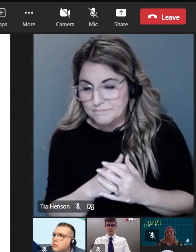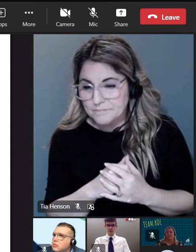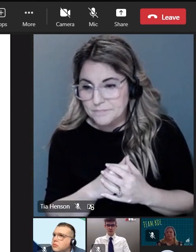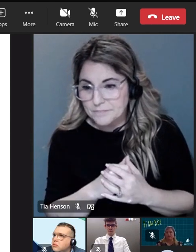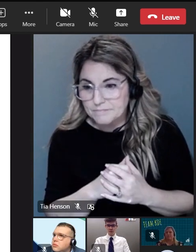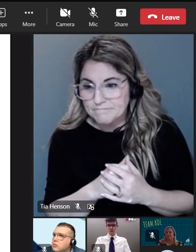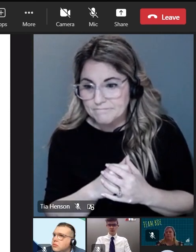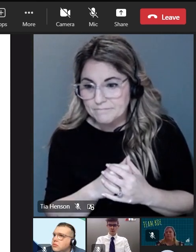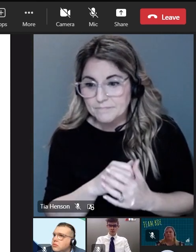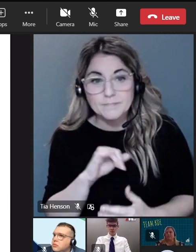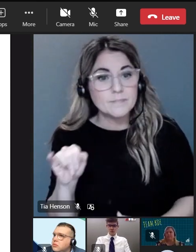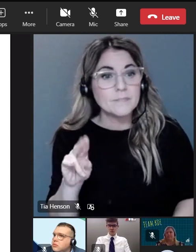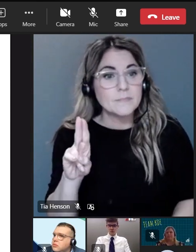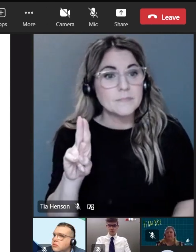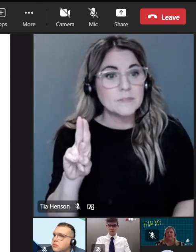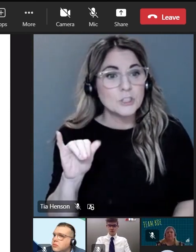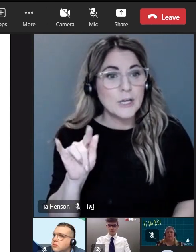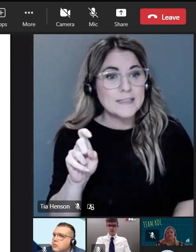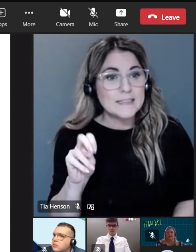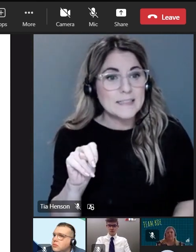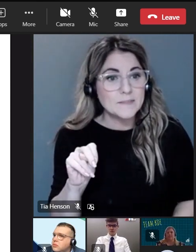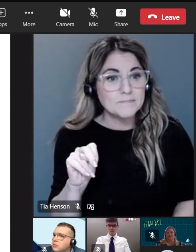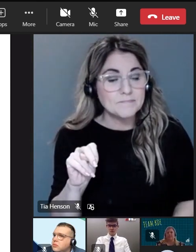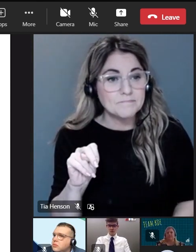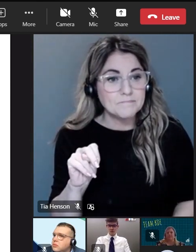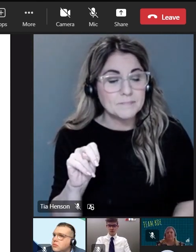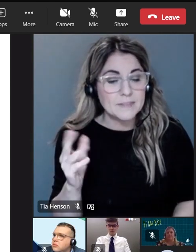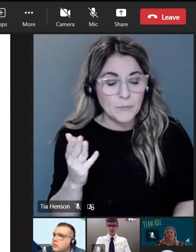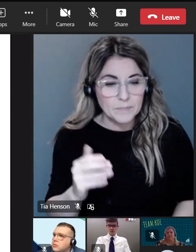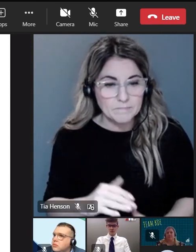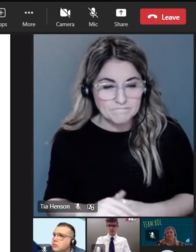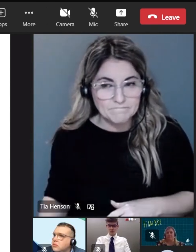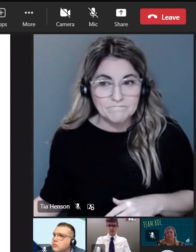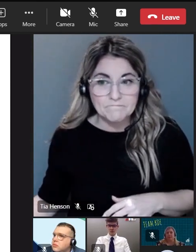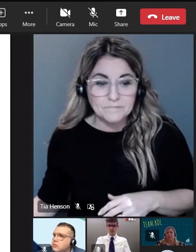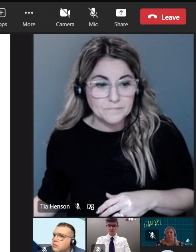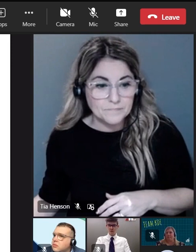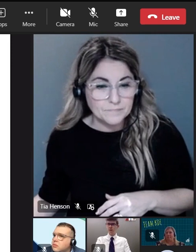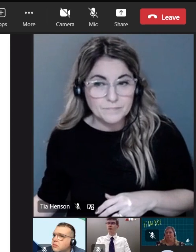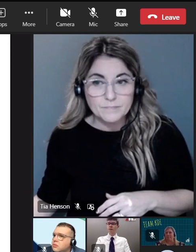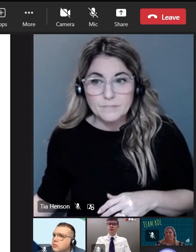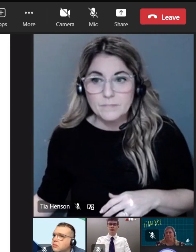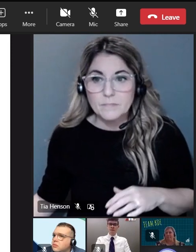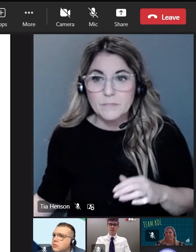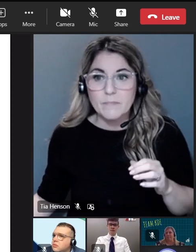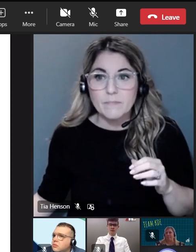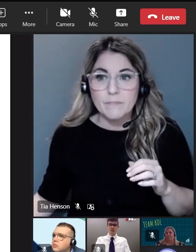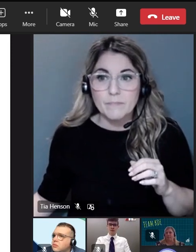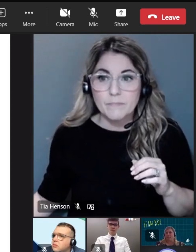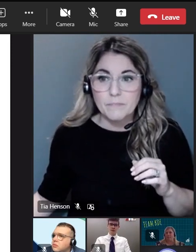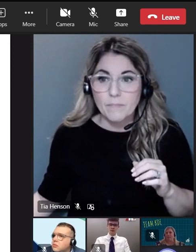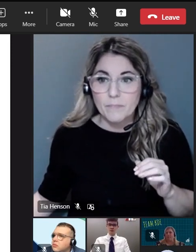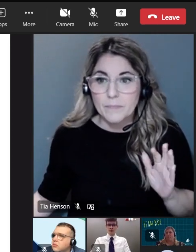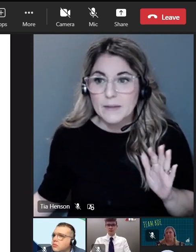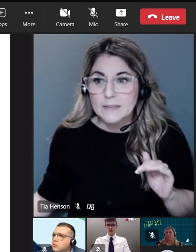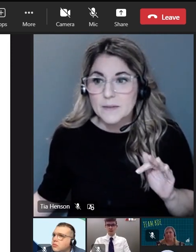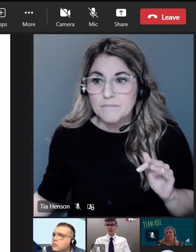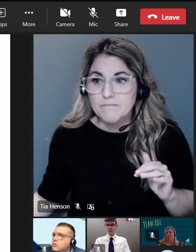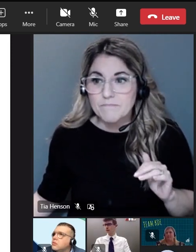Jude Justin Denning. Here. Okay. Rhema Dutt. Here.